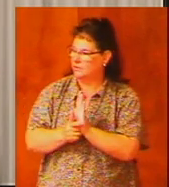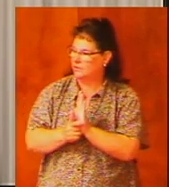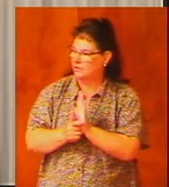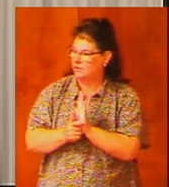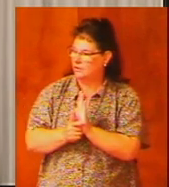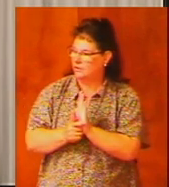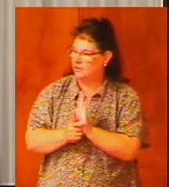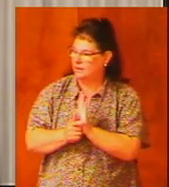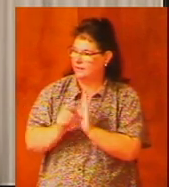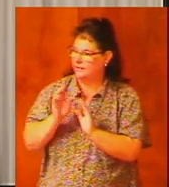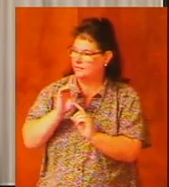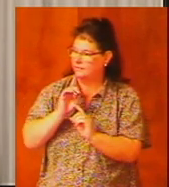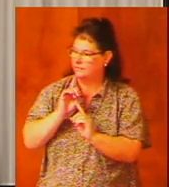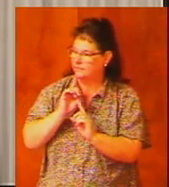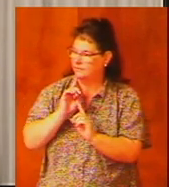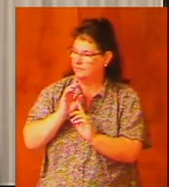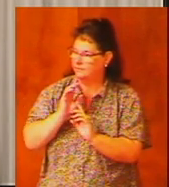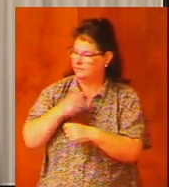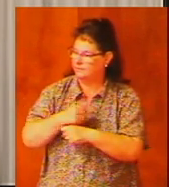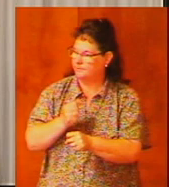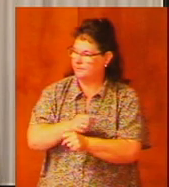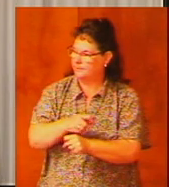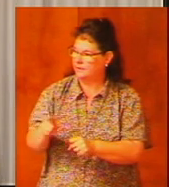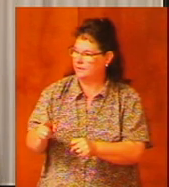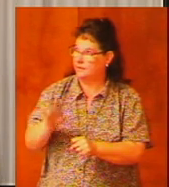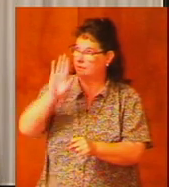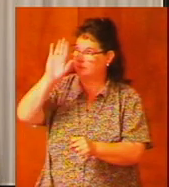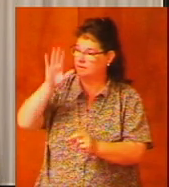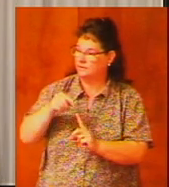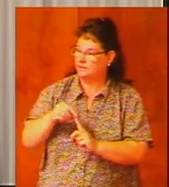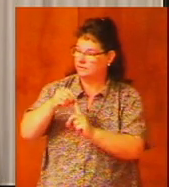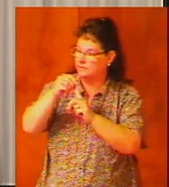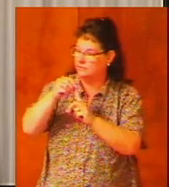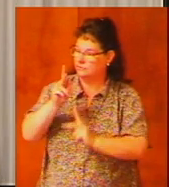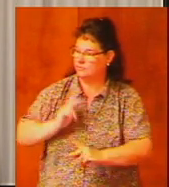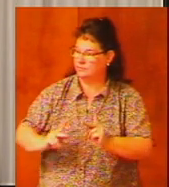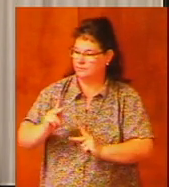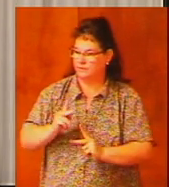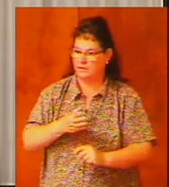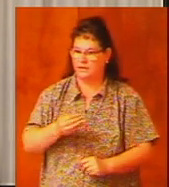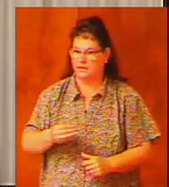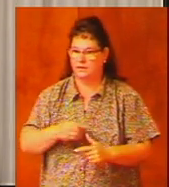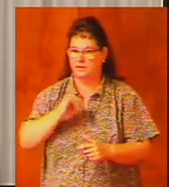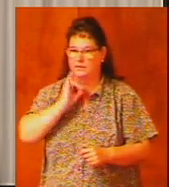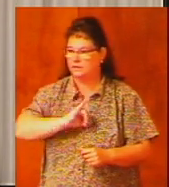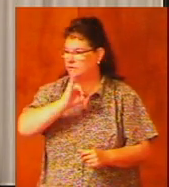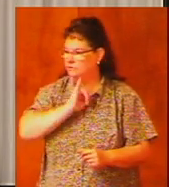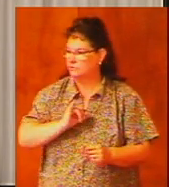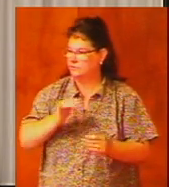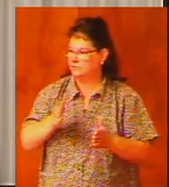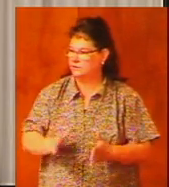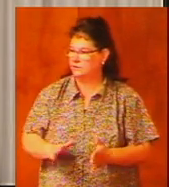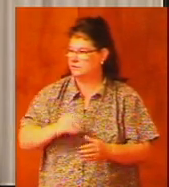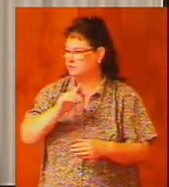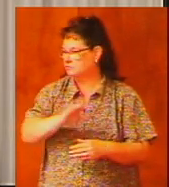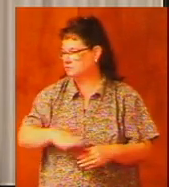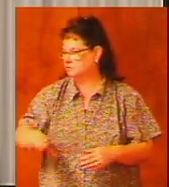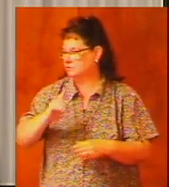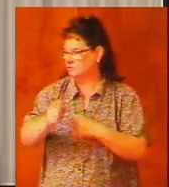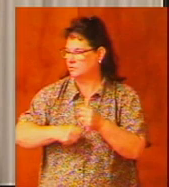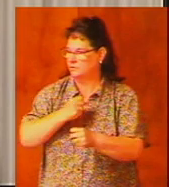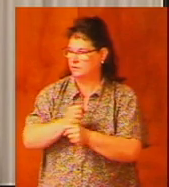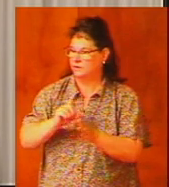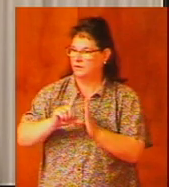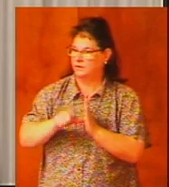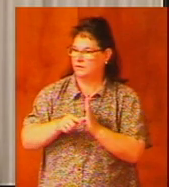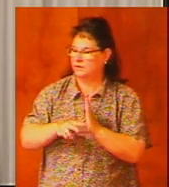and made them his special people. And then the Israelites, about a year later, journeyed from Sinai